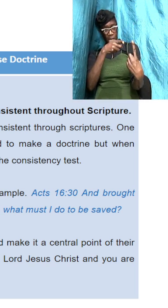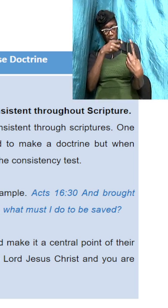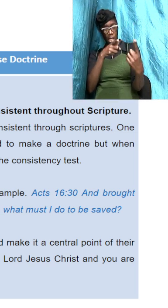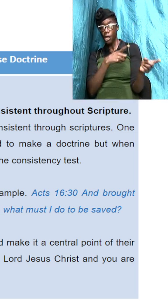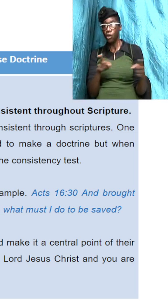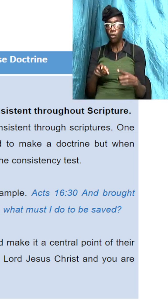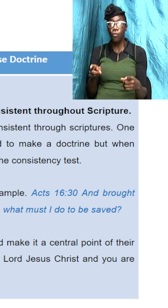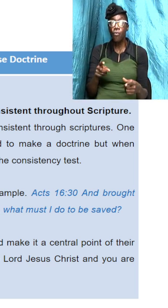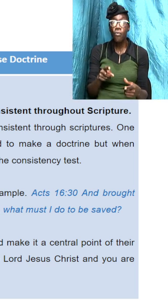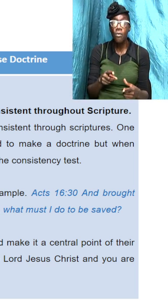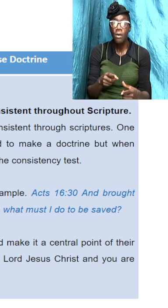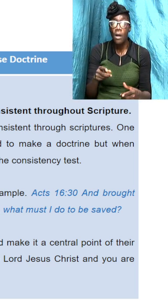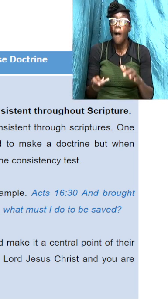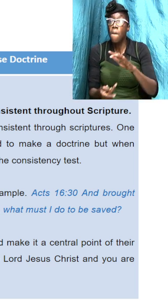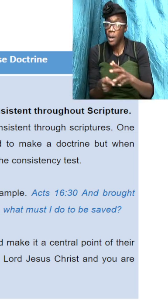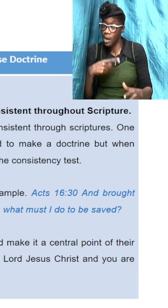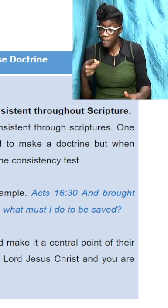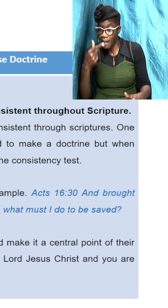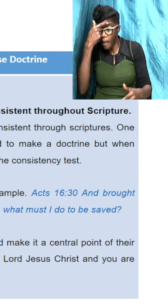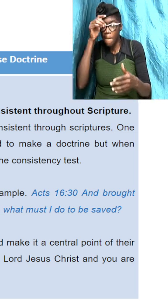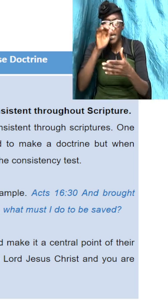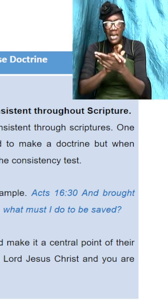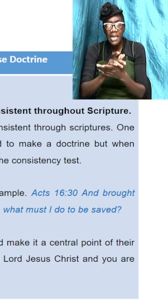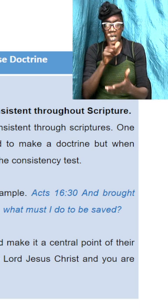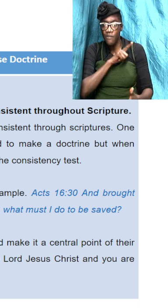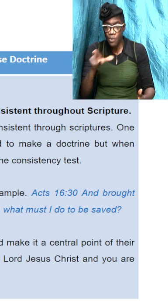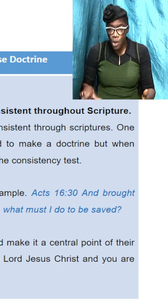believe on the Lord Jesus Christ